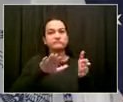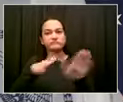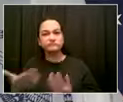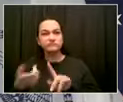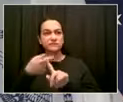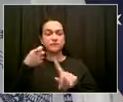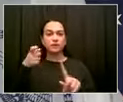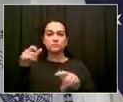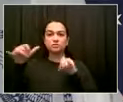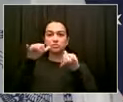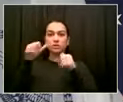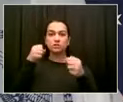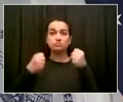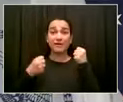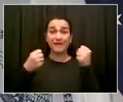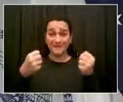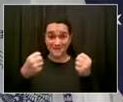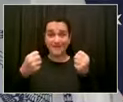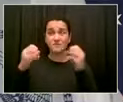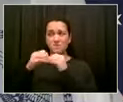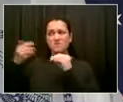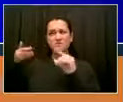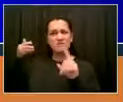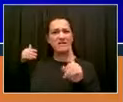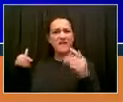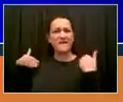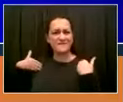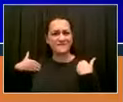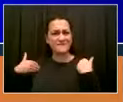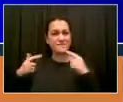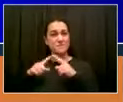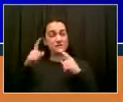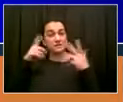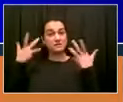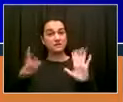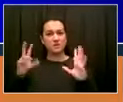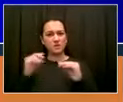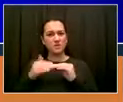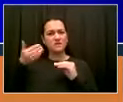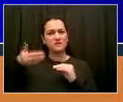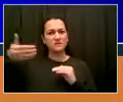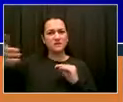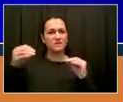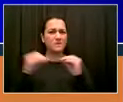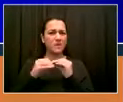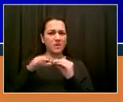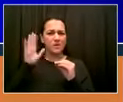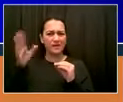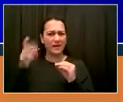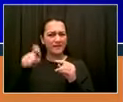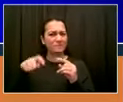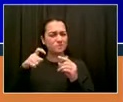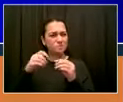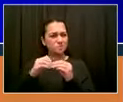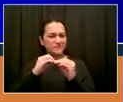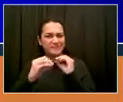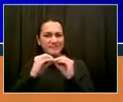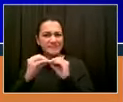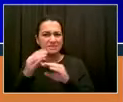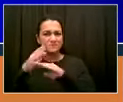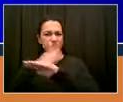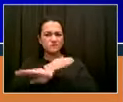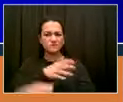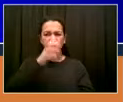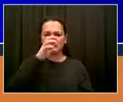We need to pass immediately, in this legislative session, the Crash Victim Rights and